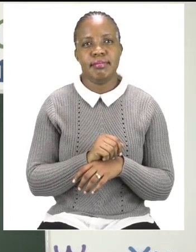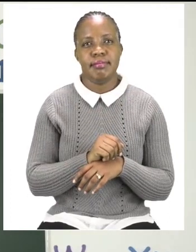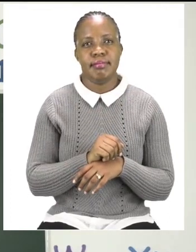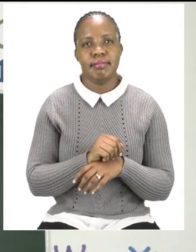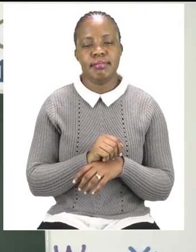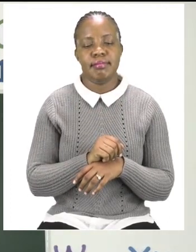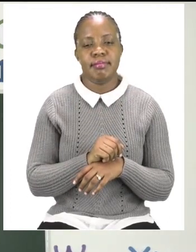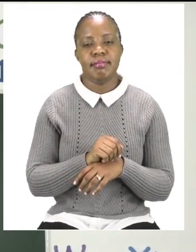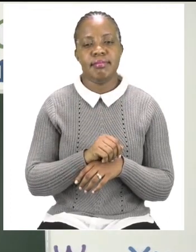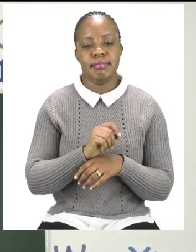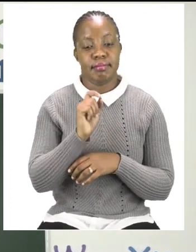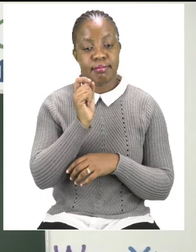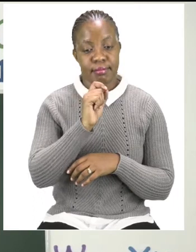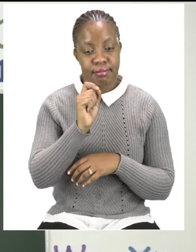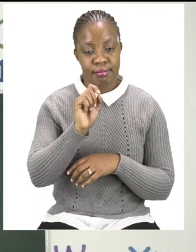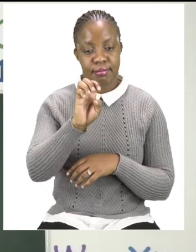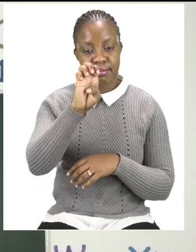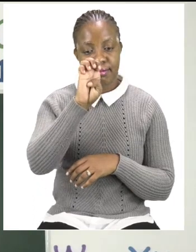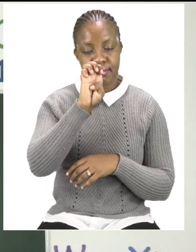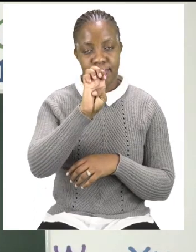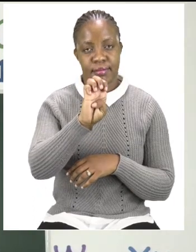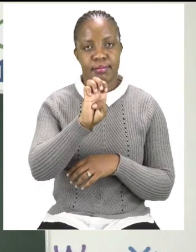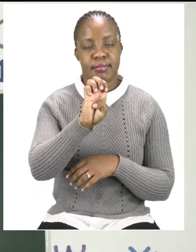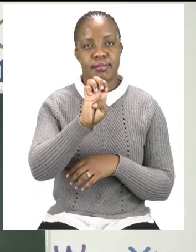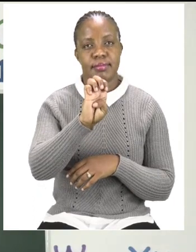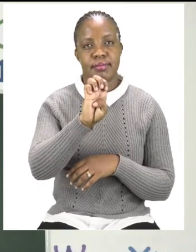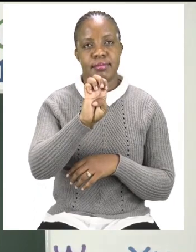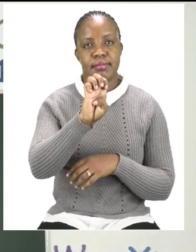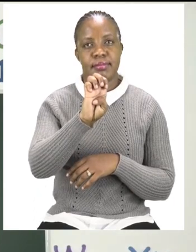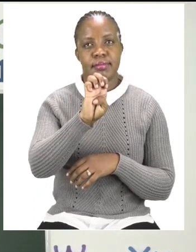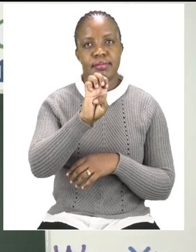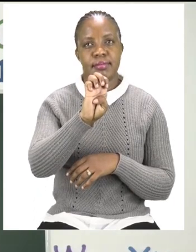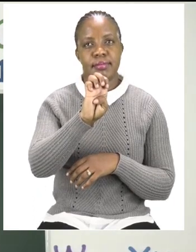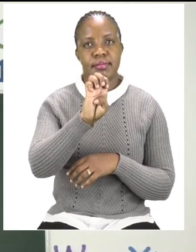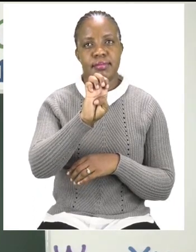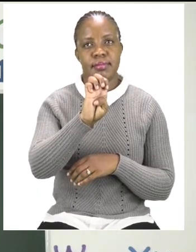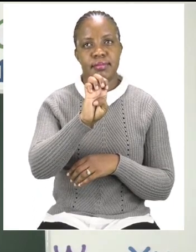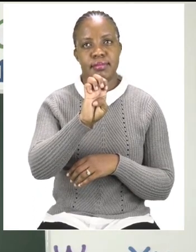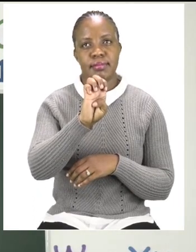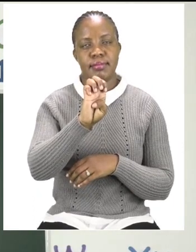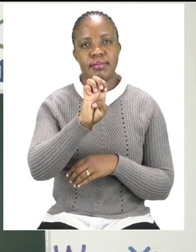A. A. So, we are going to put A.